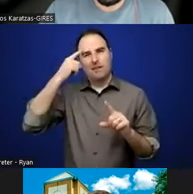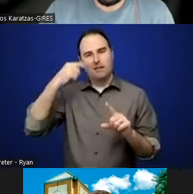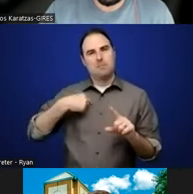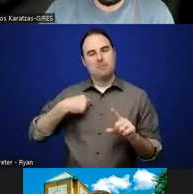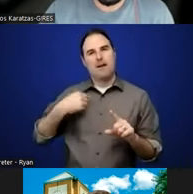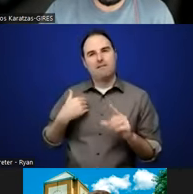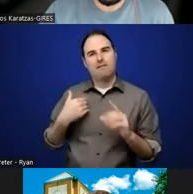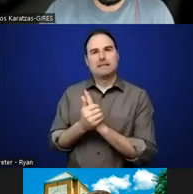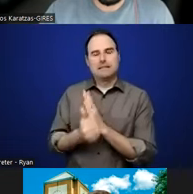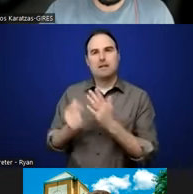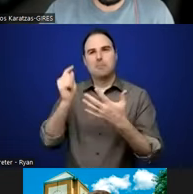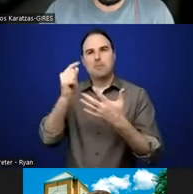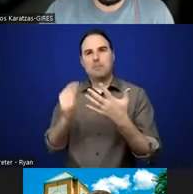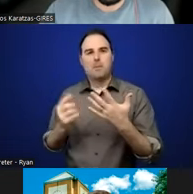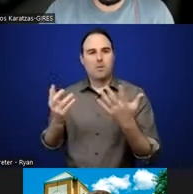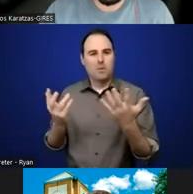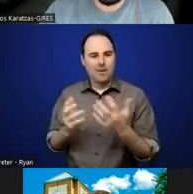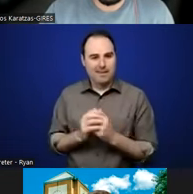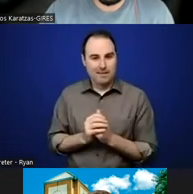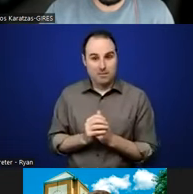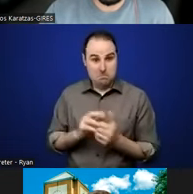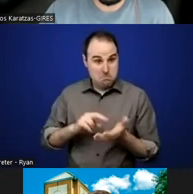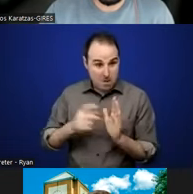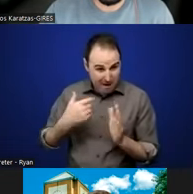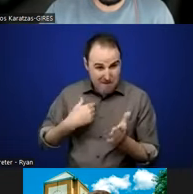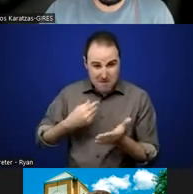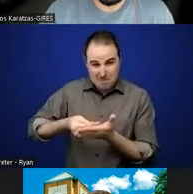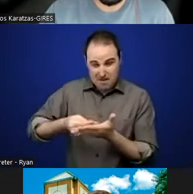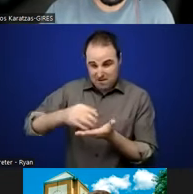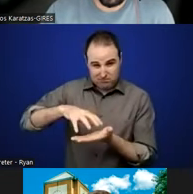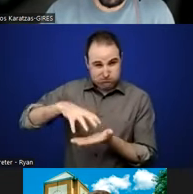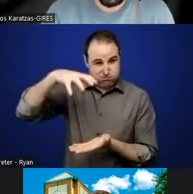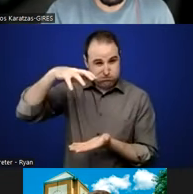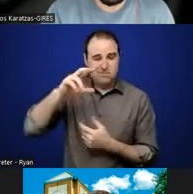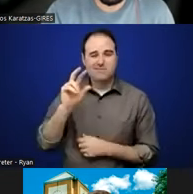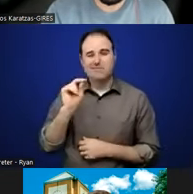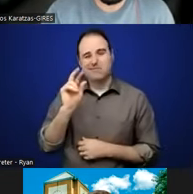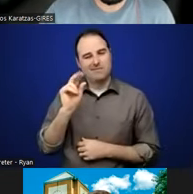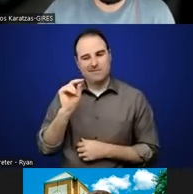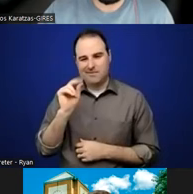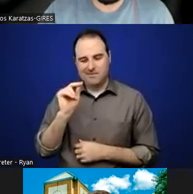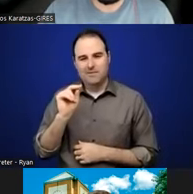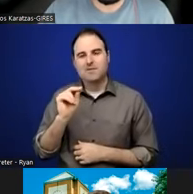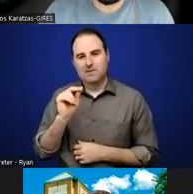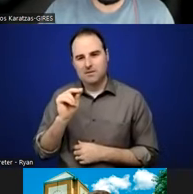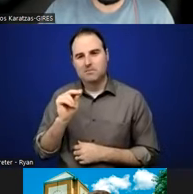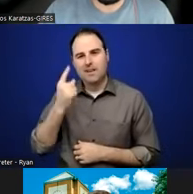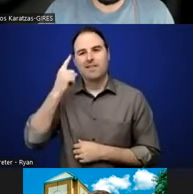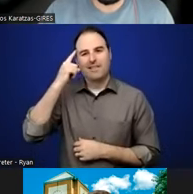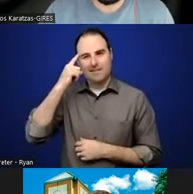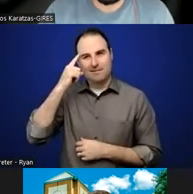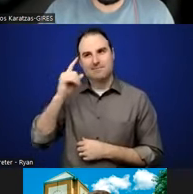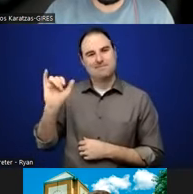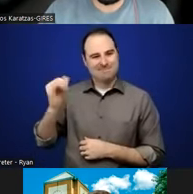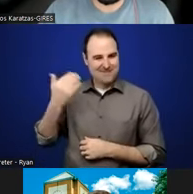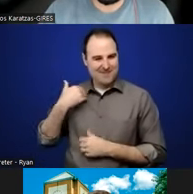always have to be huge financial resources inside of that, but then also, right. Going back to the lens of invitation, if you